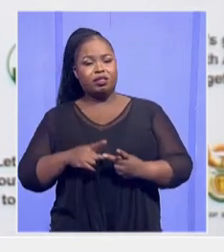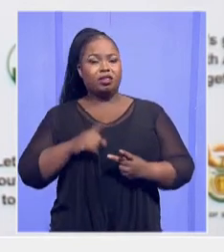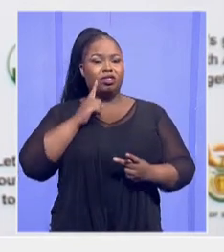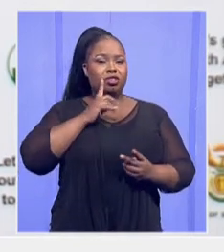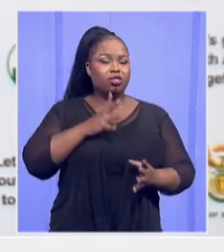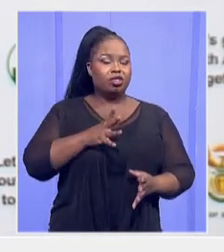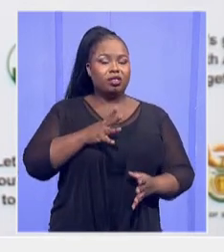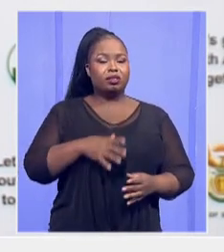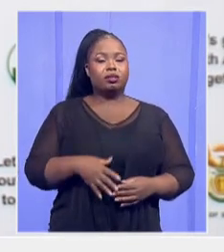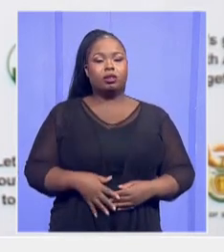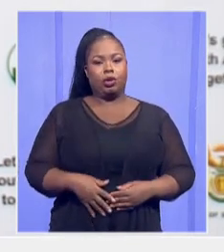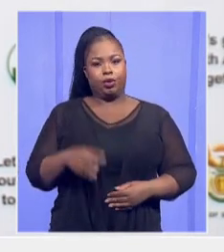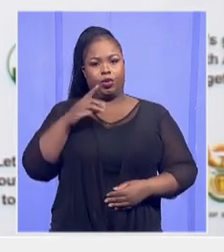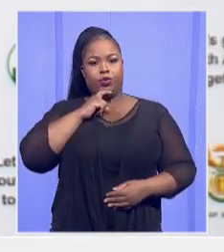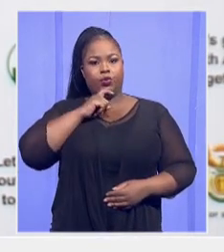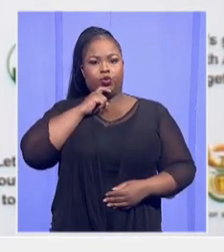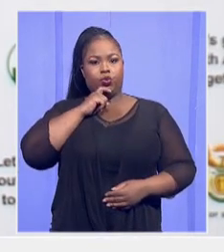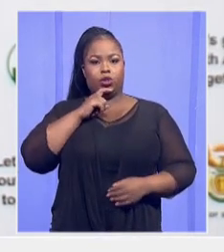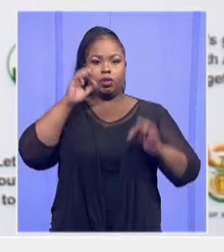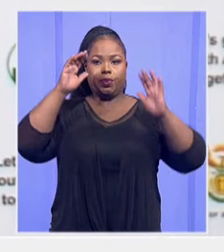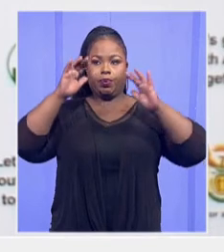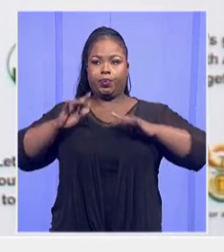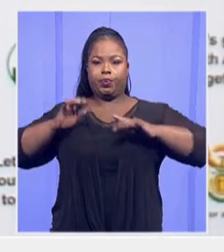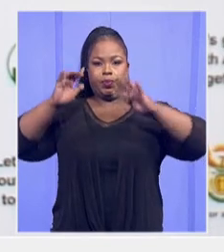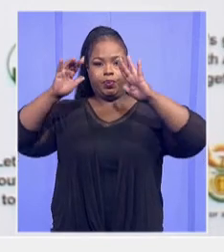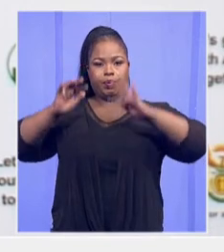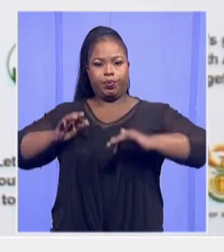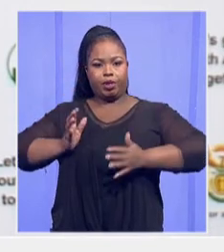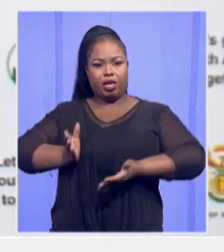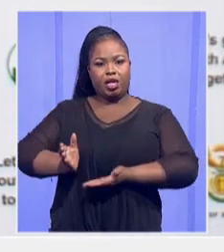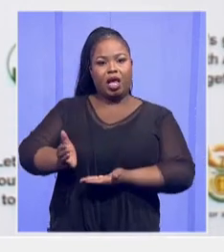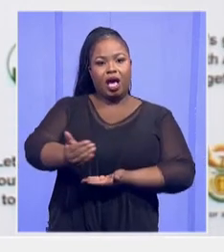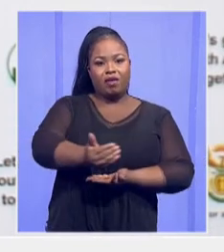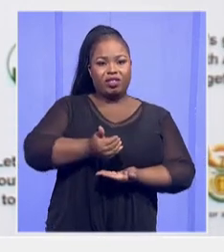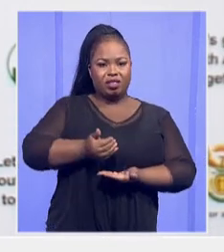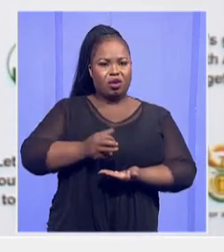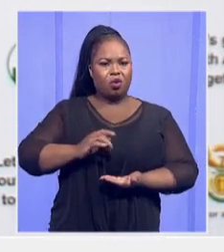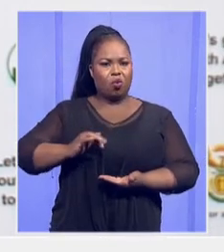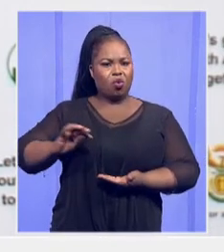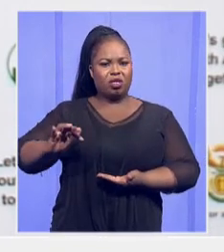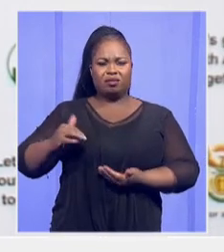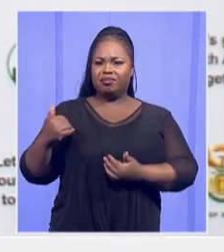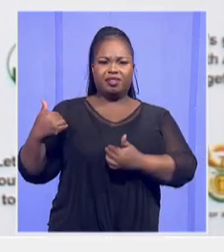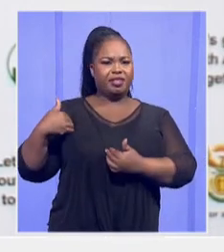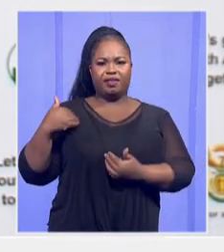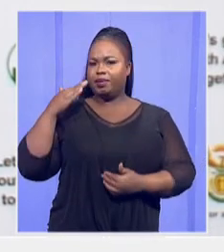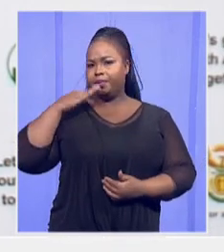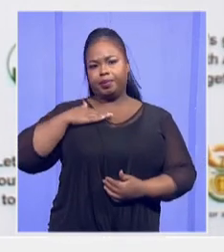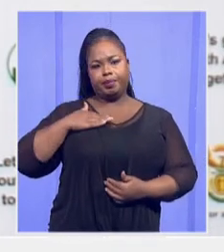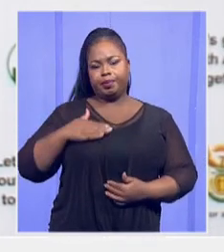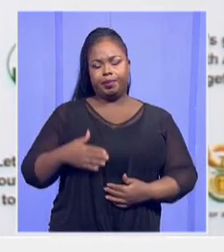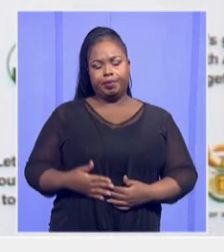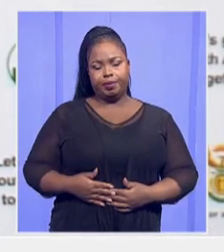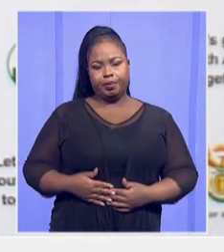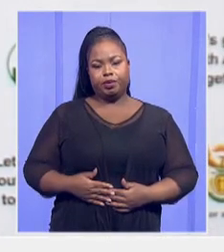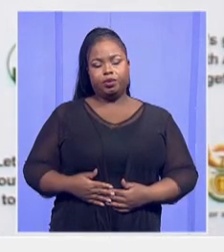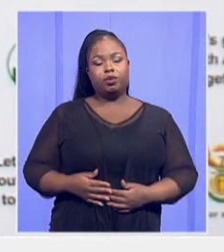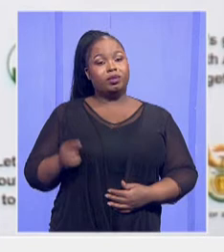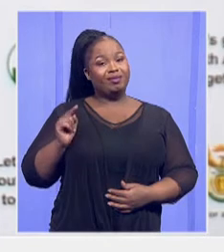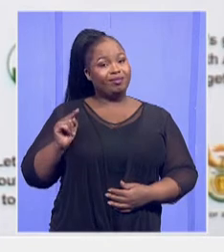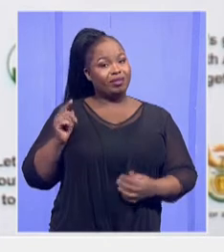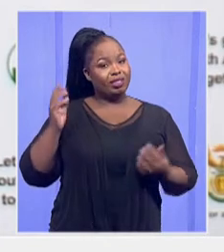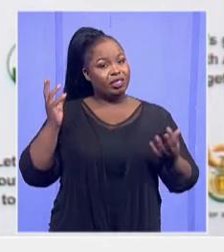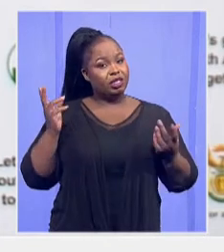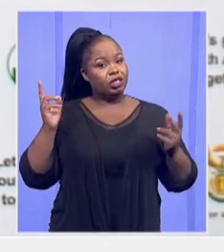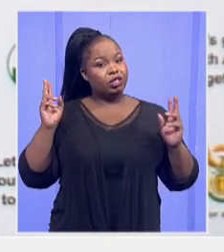members would use harvested water, which is not safe for them. So it's an issue that